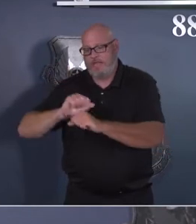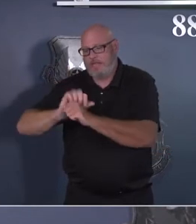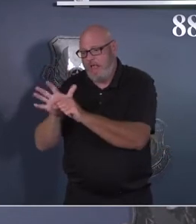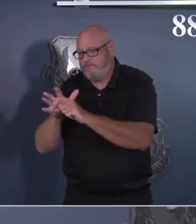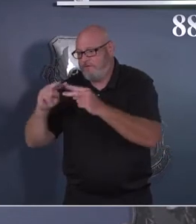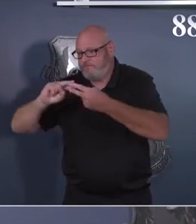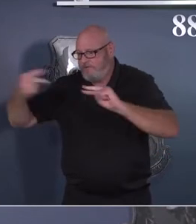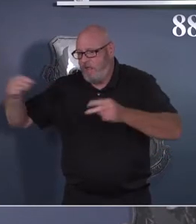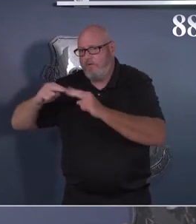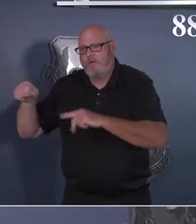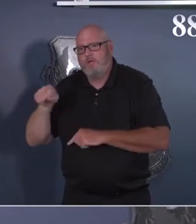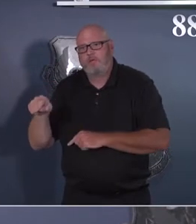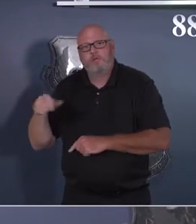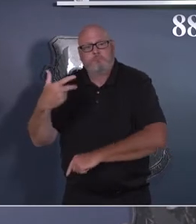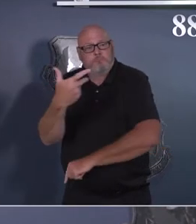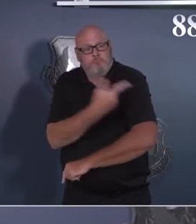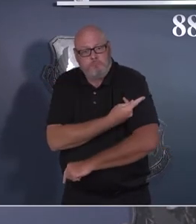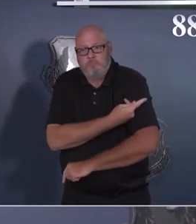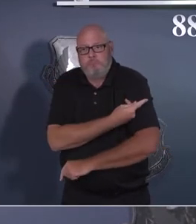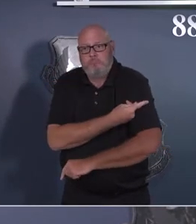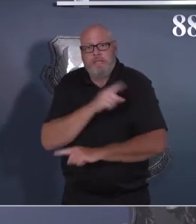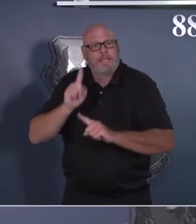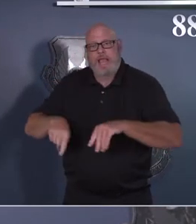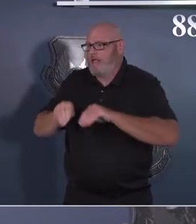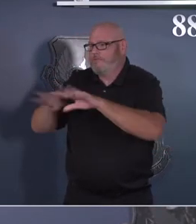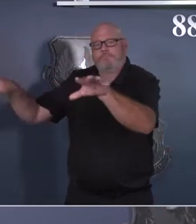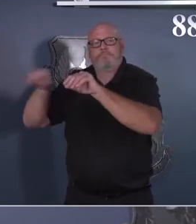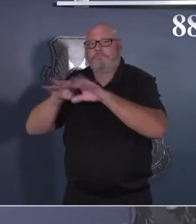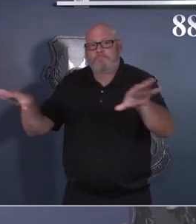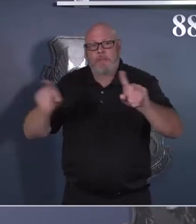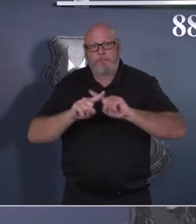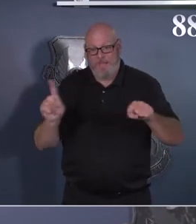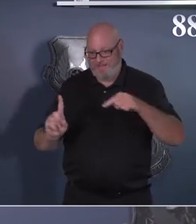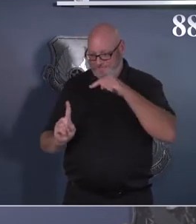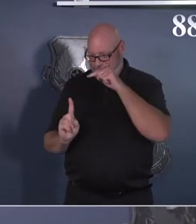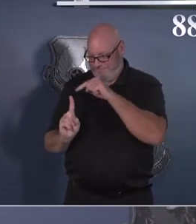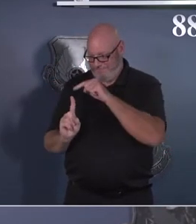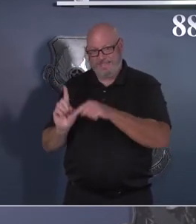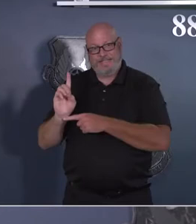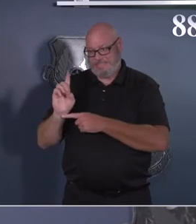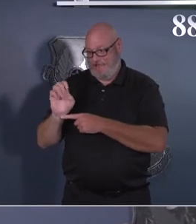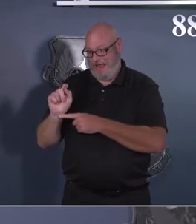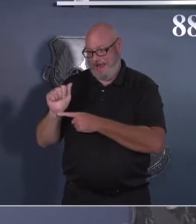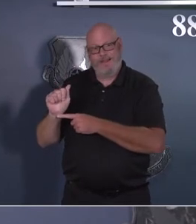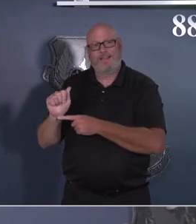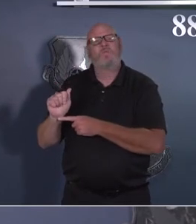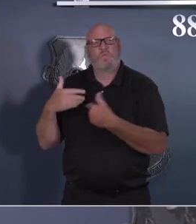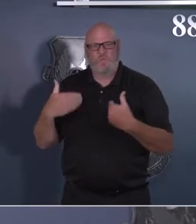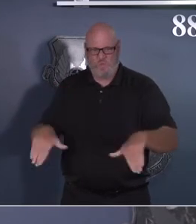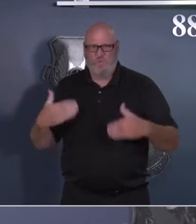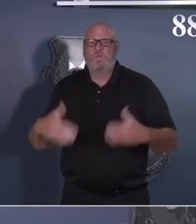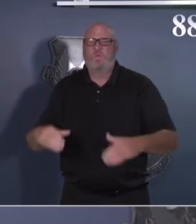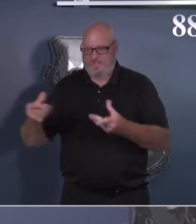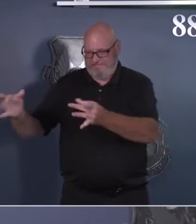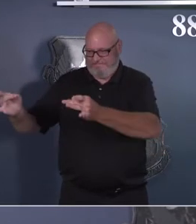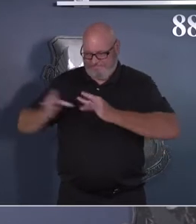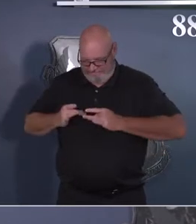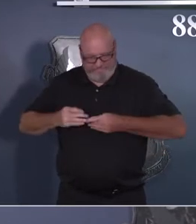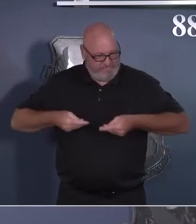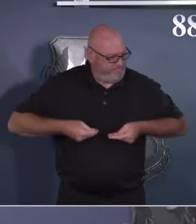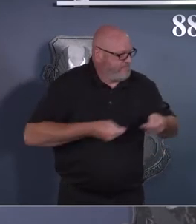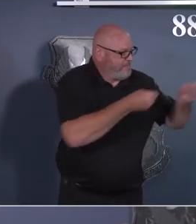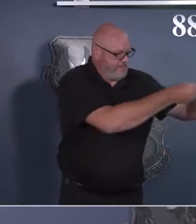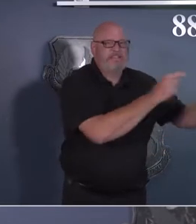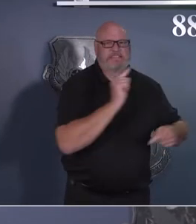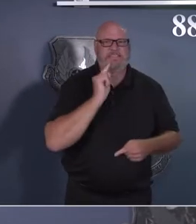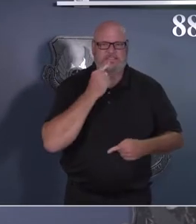starting to see breakthrough cases where vaccinated individuals are testing positive for COVID. And so for those two reasons, the